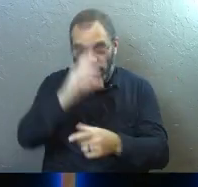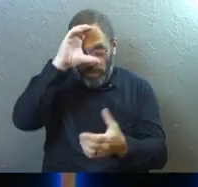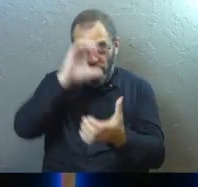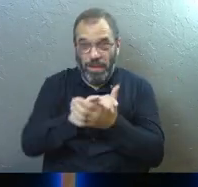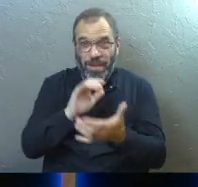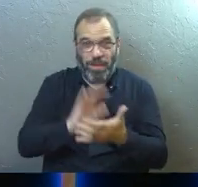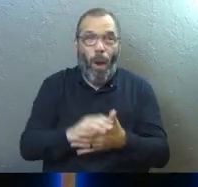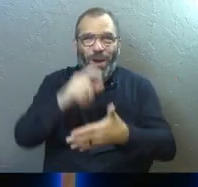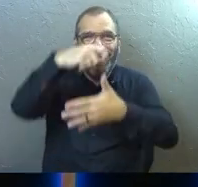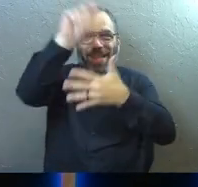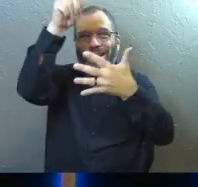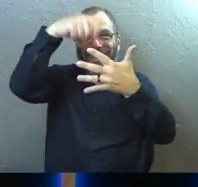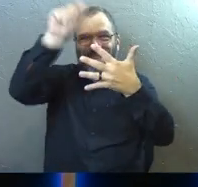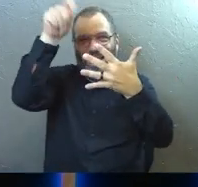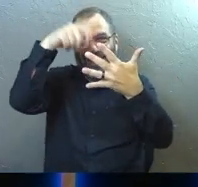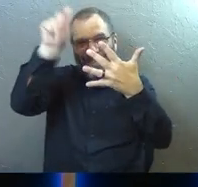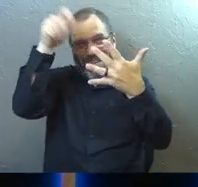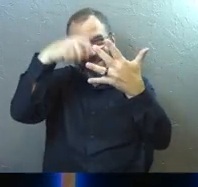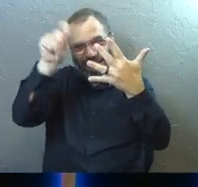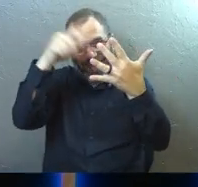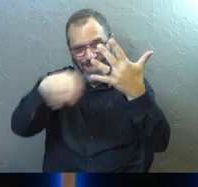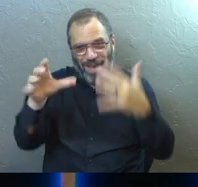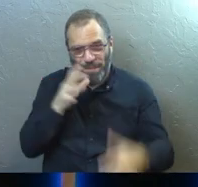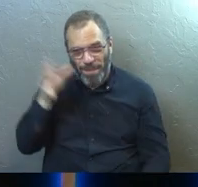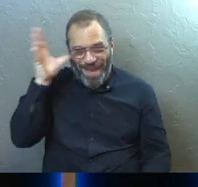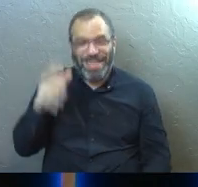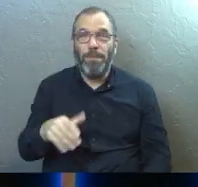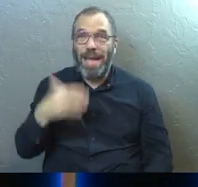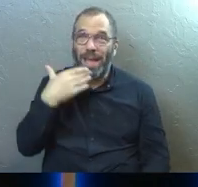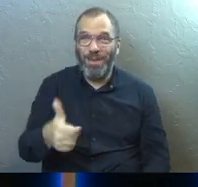you felt like you checked those boxes for your parents and now you're good.